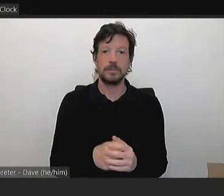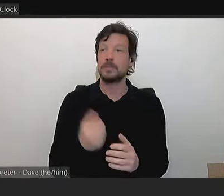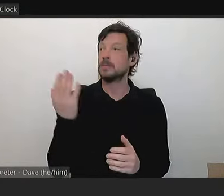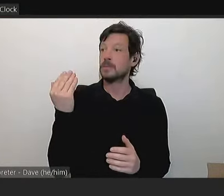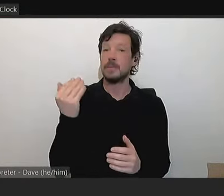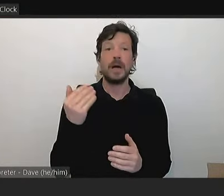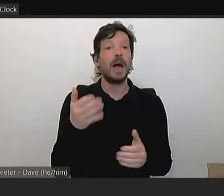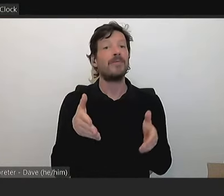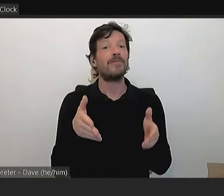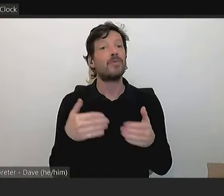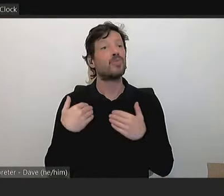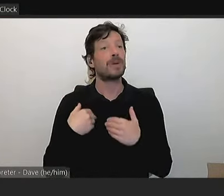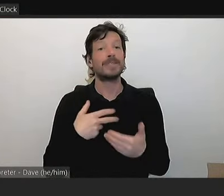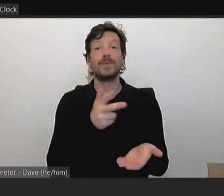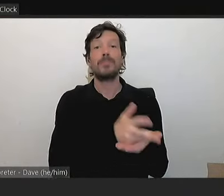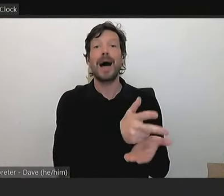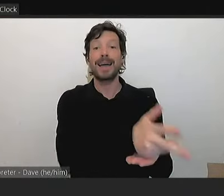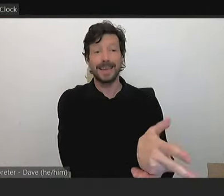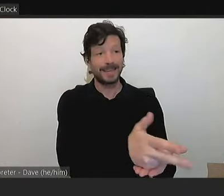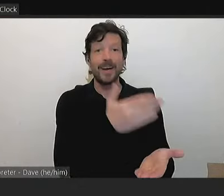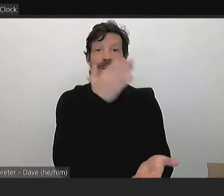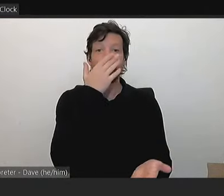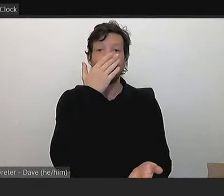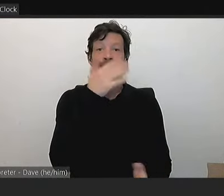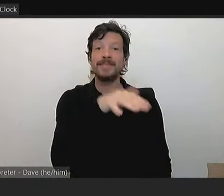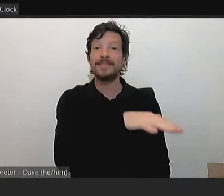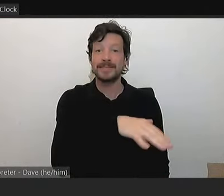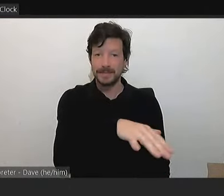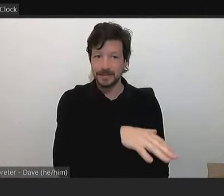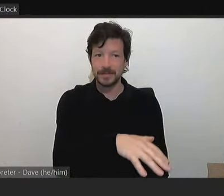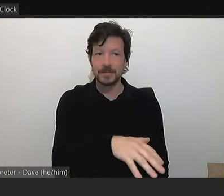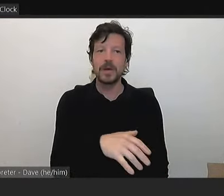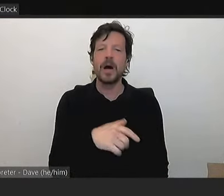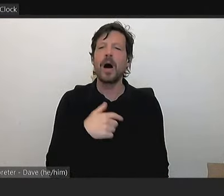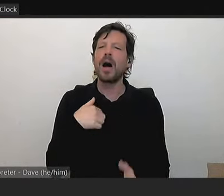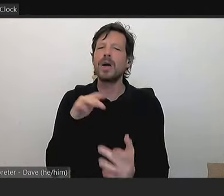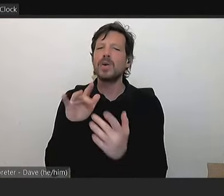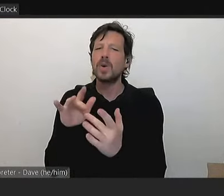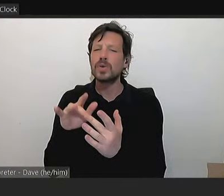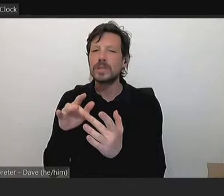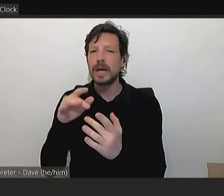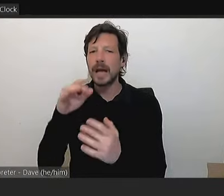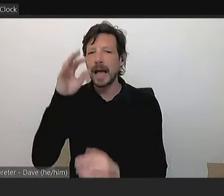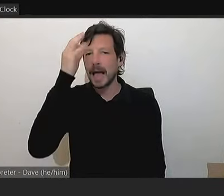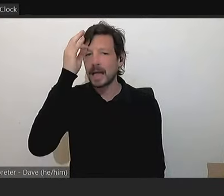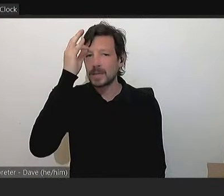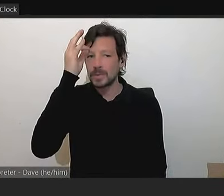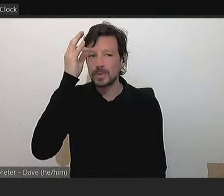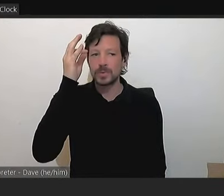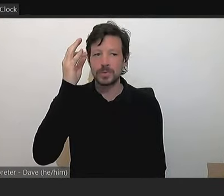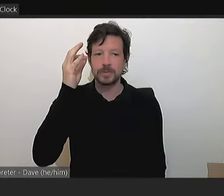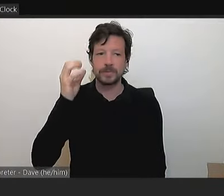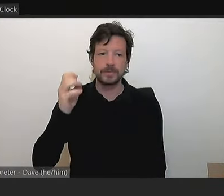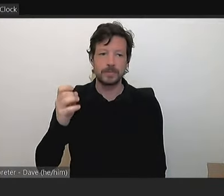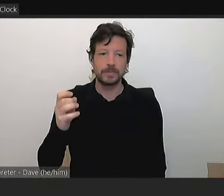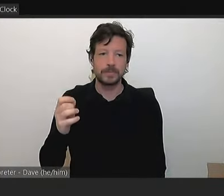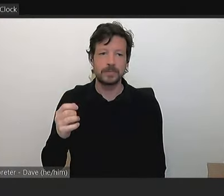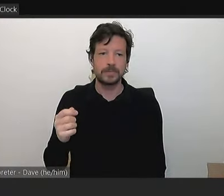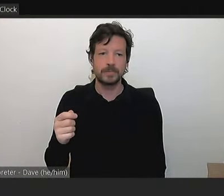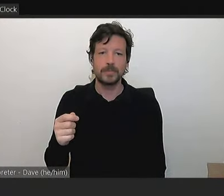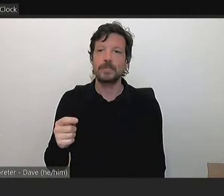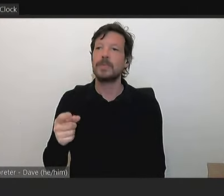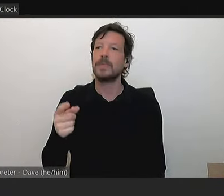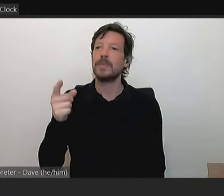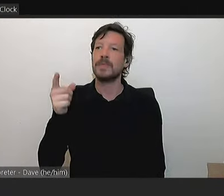placed out front of our place and I contacted the council and the council advised me